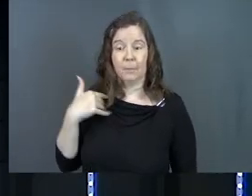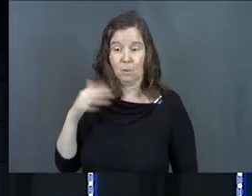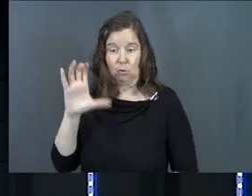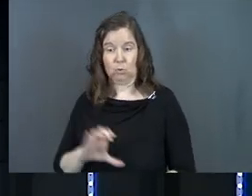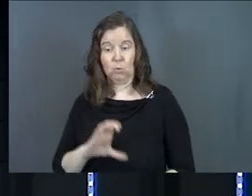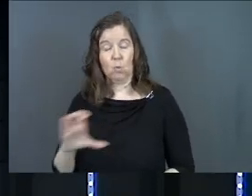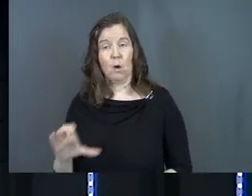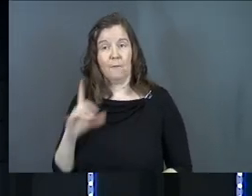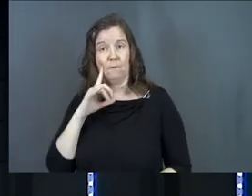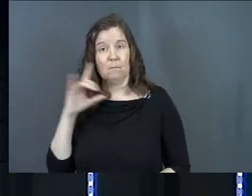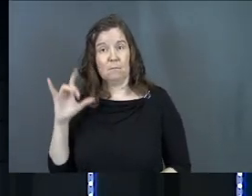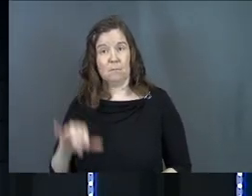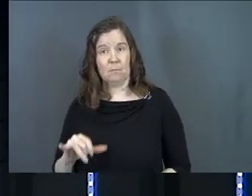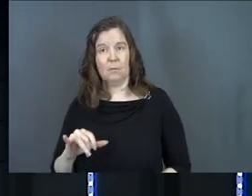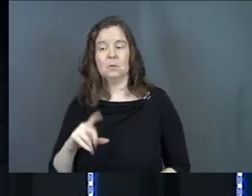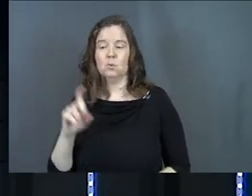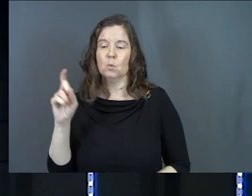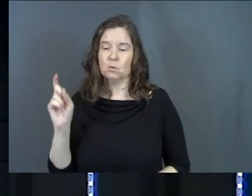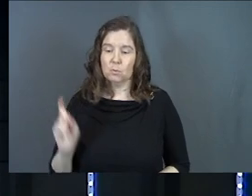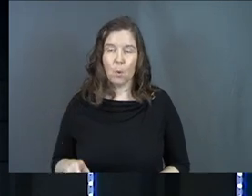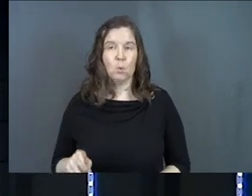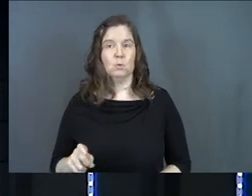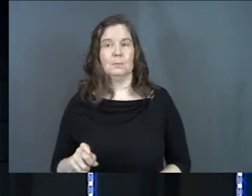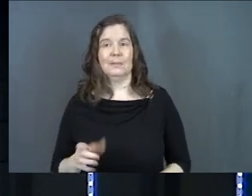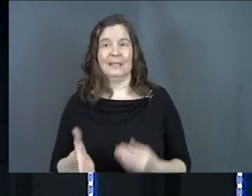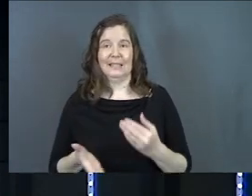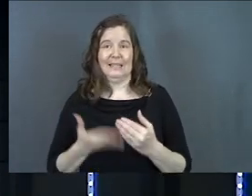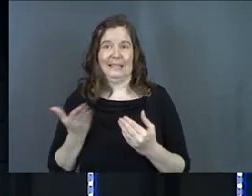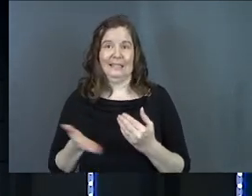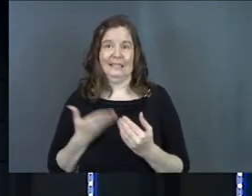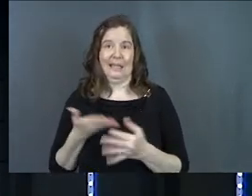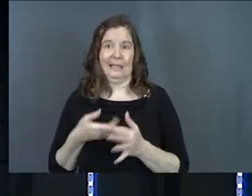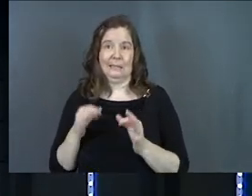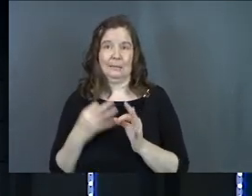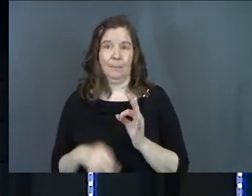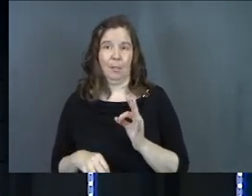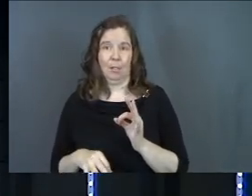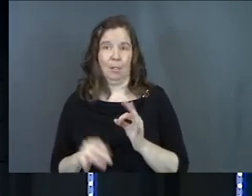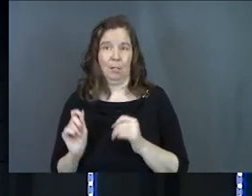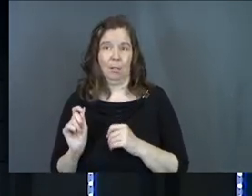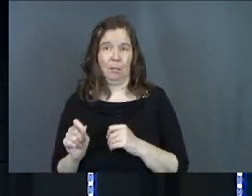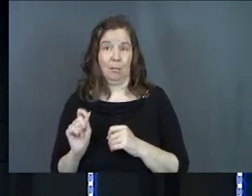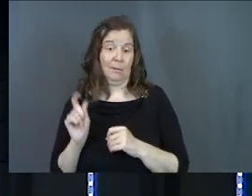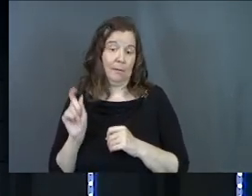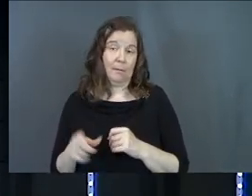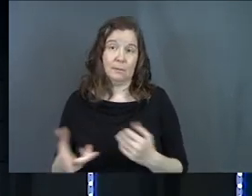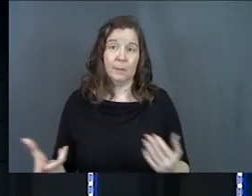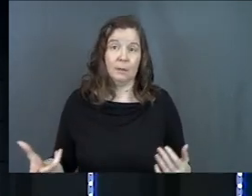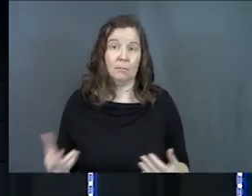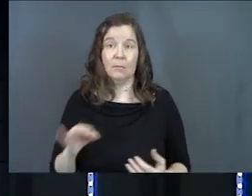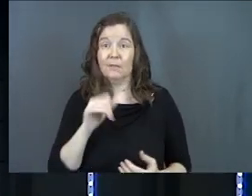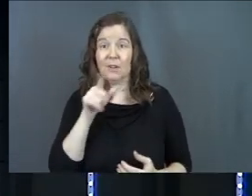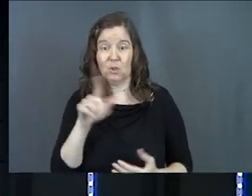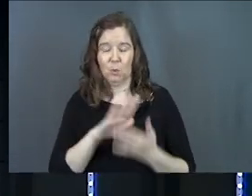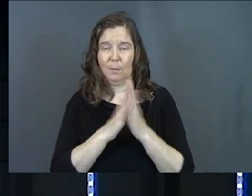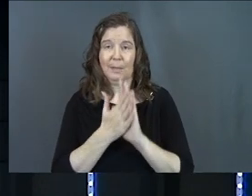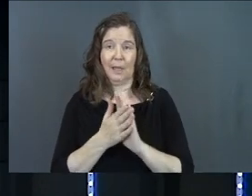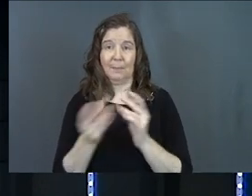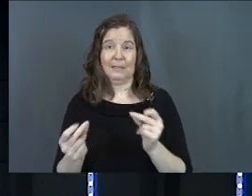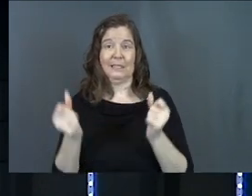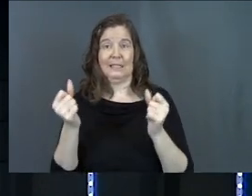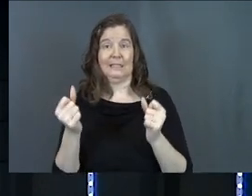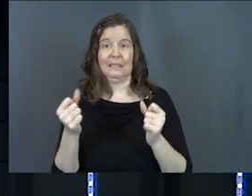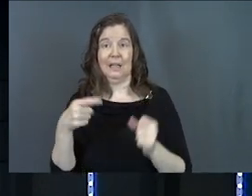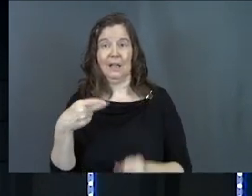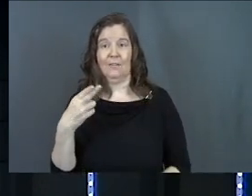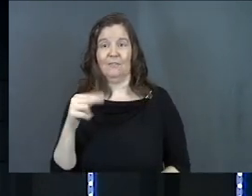what the cross was. And so it's supposed to be easy and simple. Has to be. Otherwise you'd become an instant